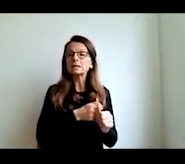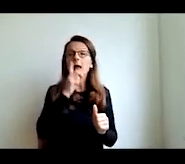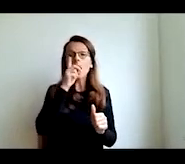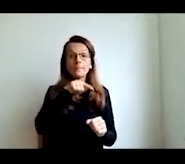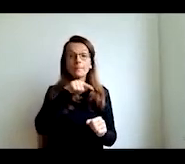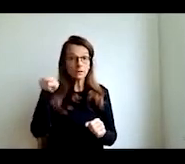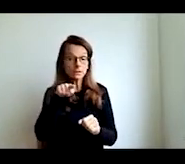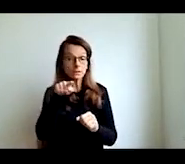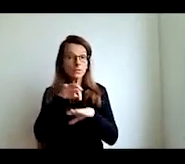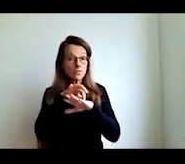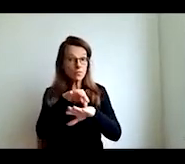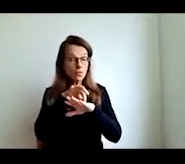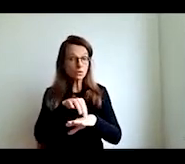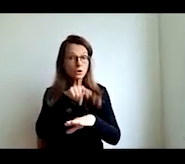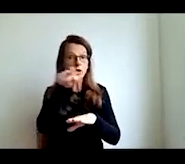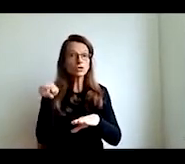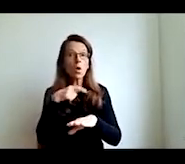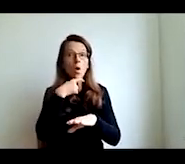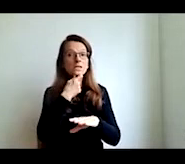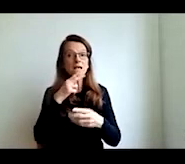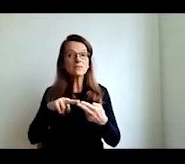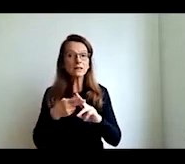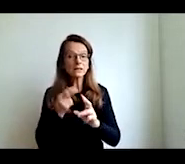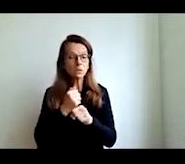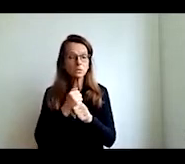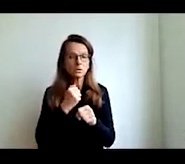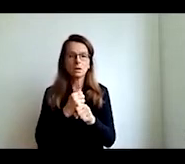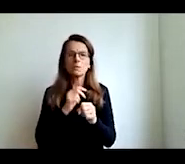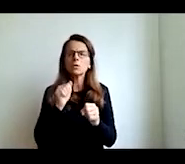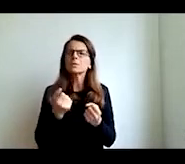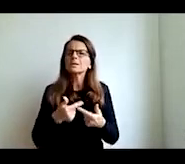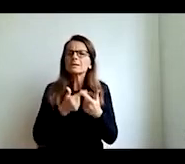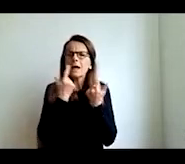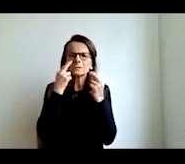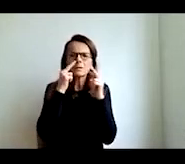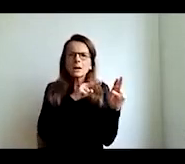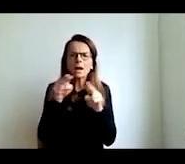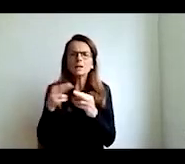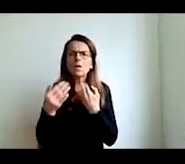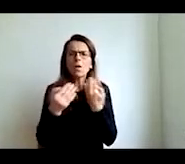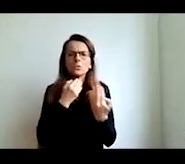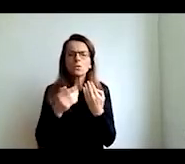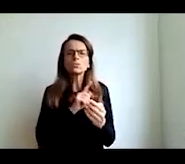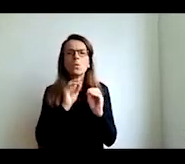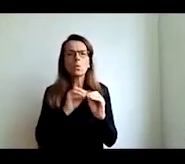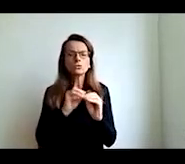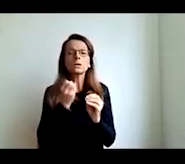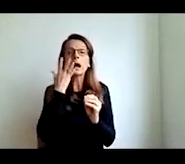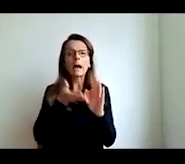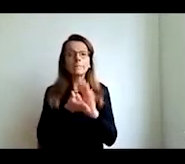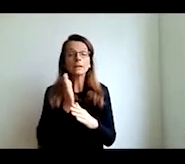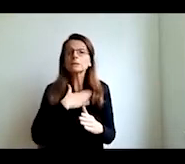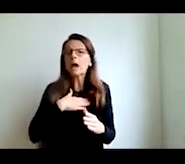transparent with teachers and school leaders about where you want to go and why what reform will actually mean for them